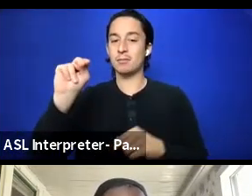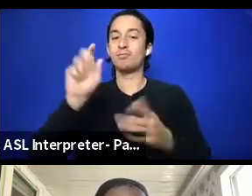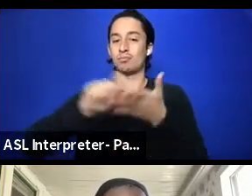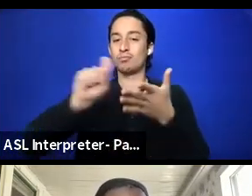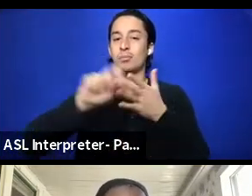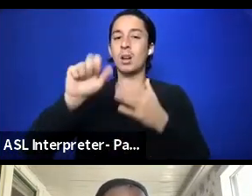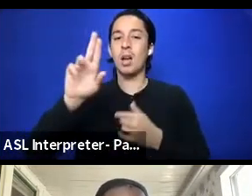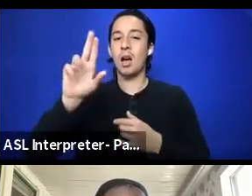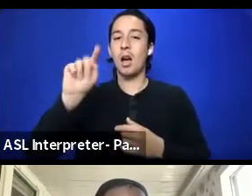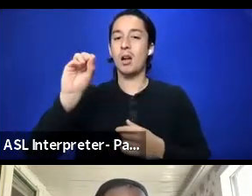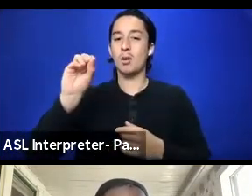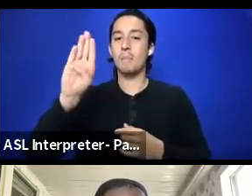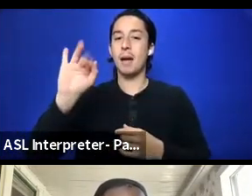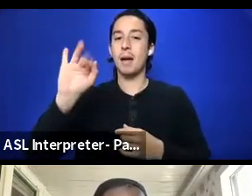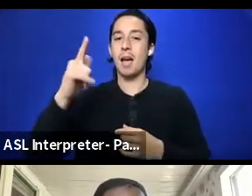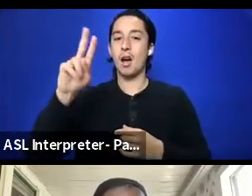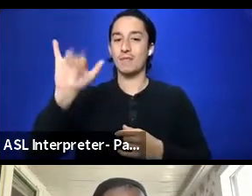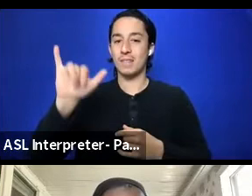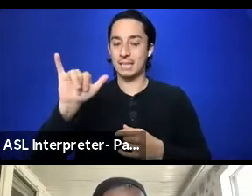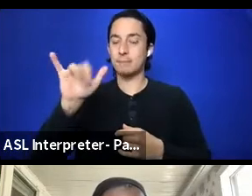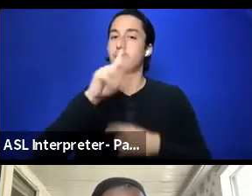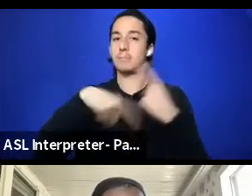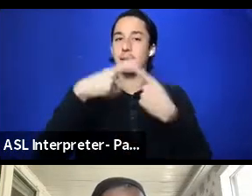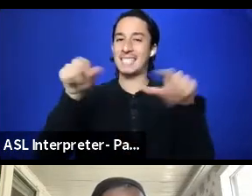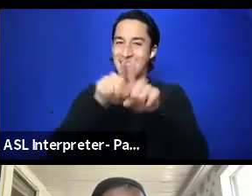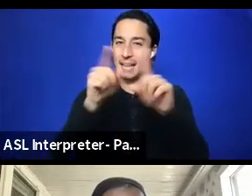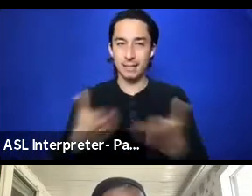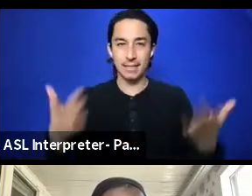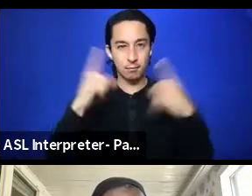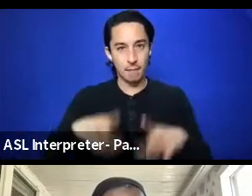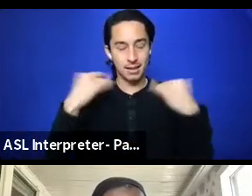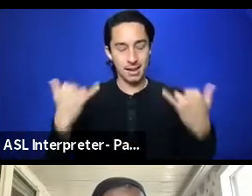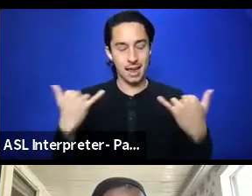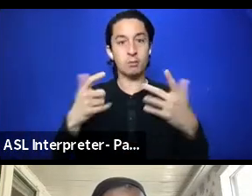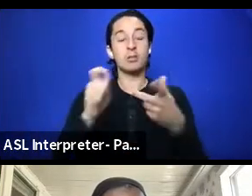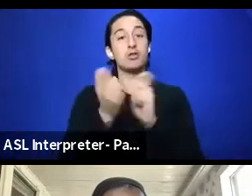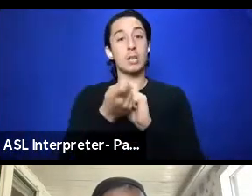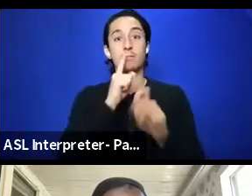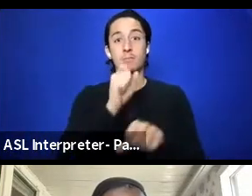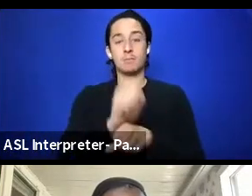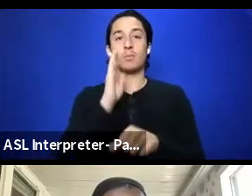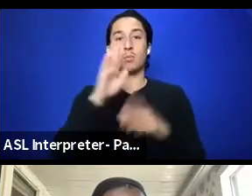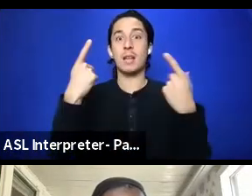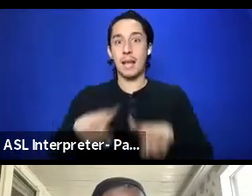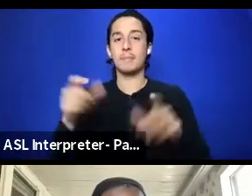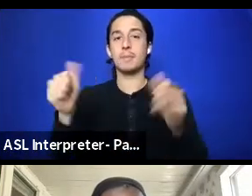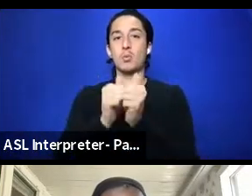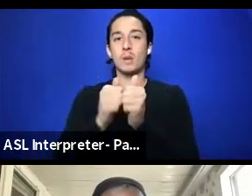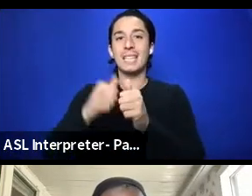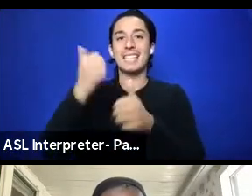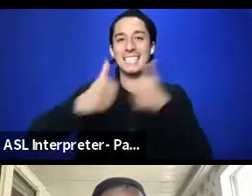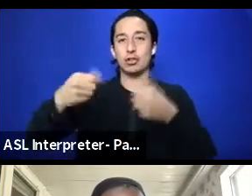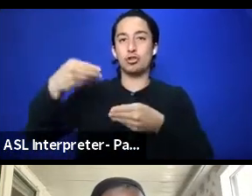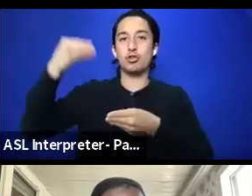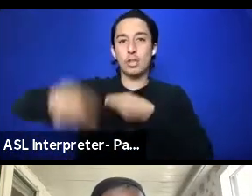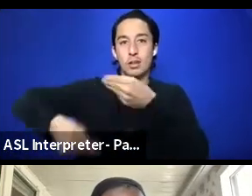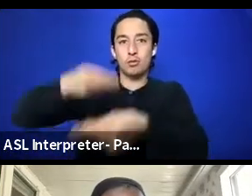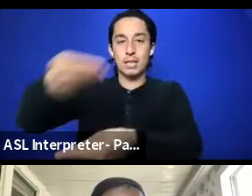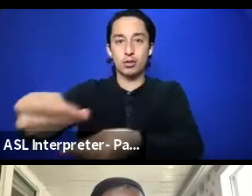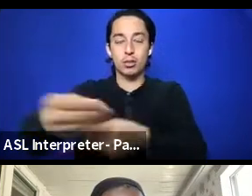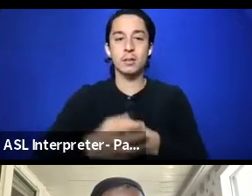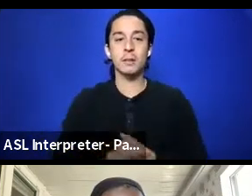happening right now. You know, that change really gets seen with the generations. I